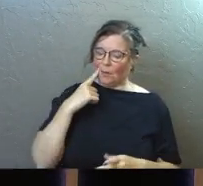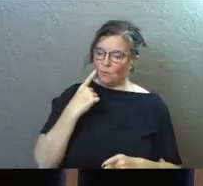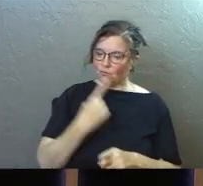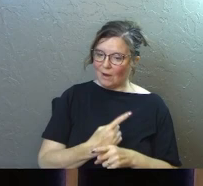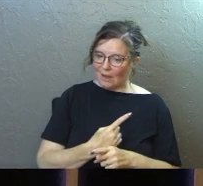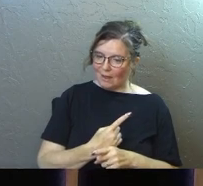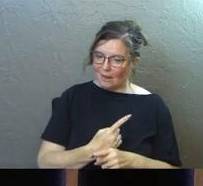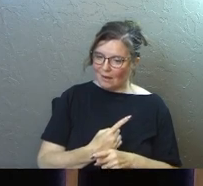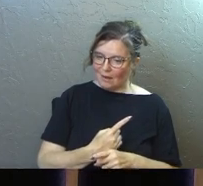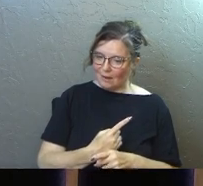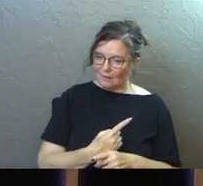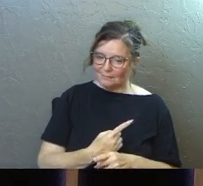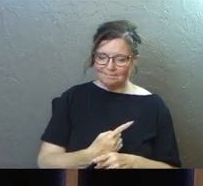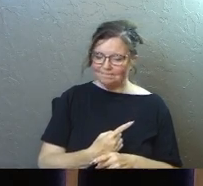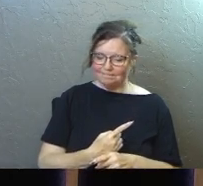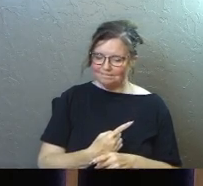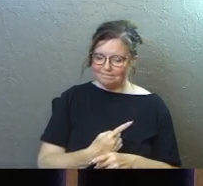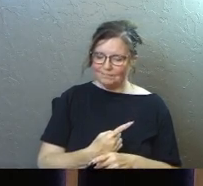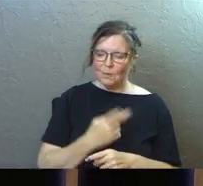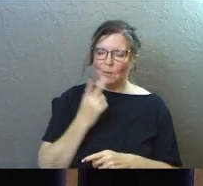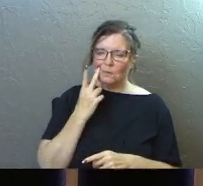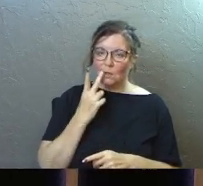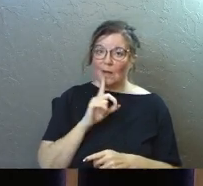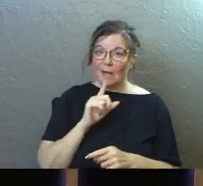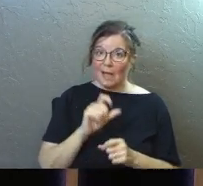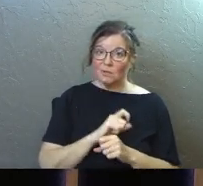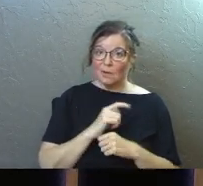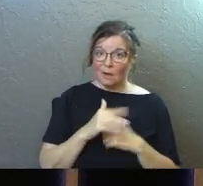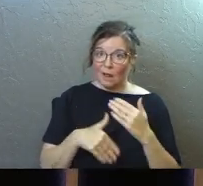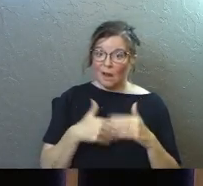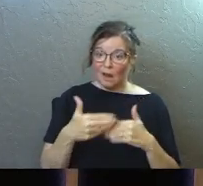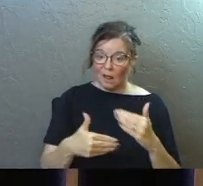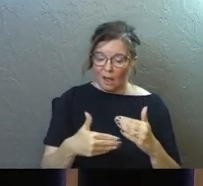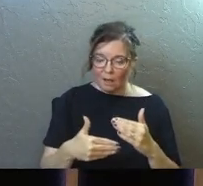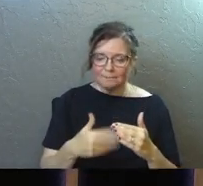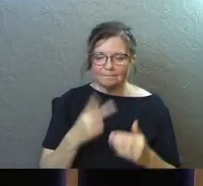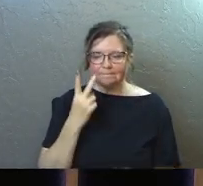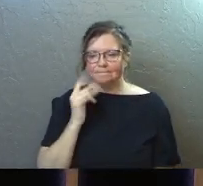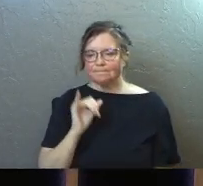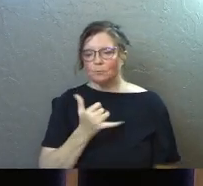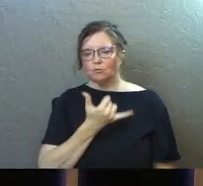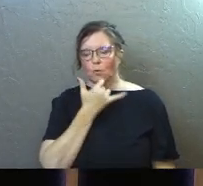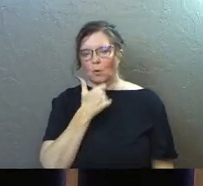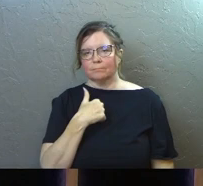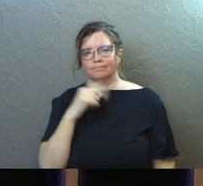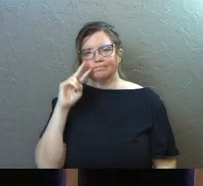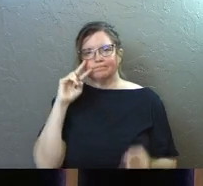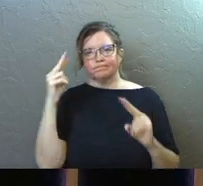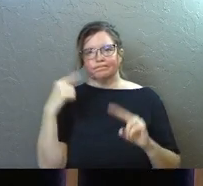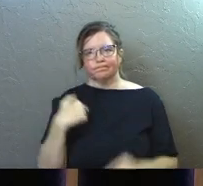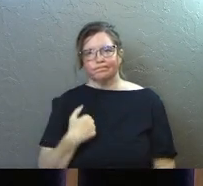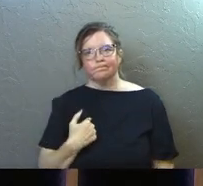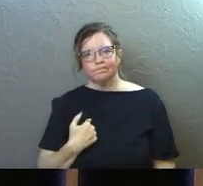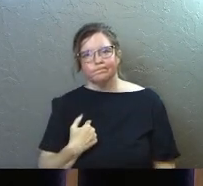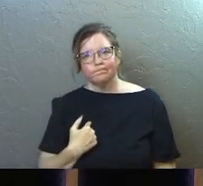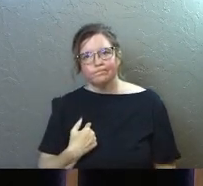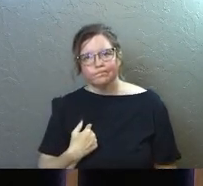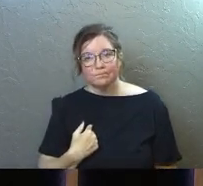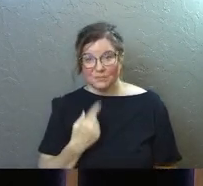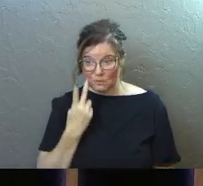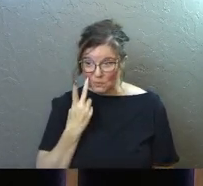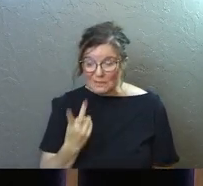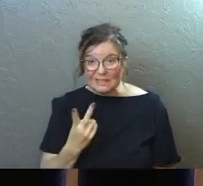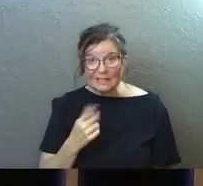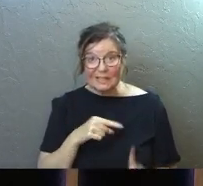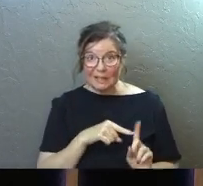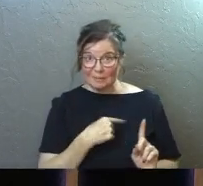it was right. And once I saw it actually pan out in life, I can see now that it was wrong. Do